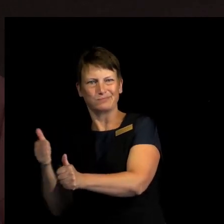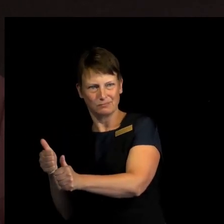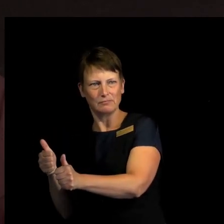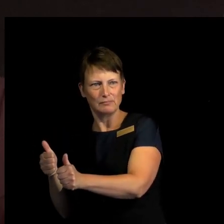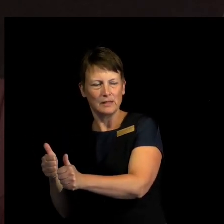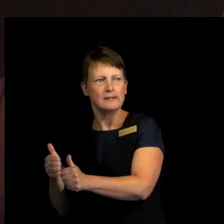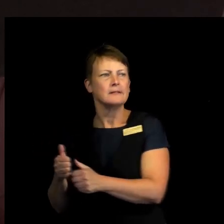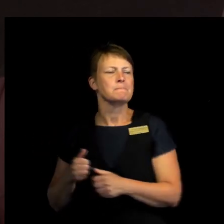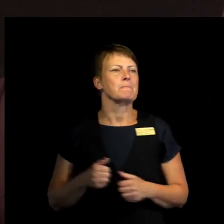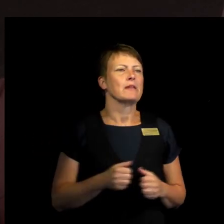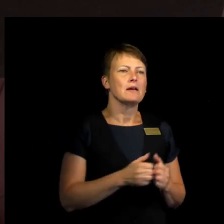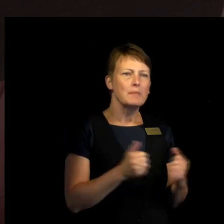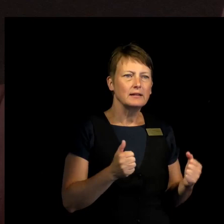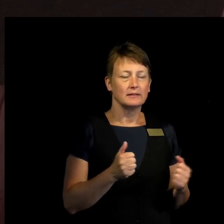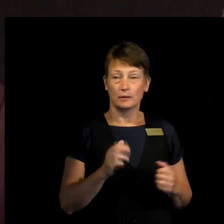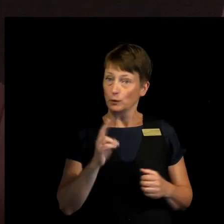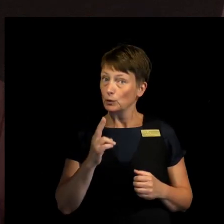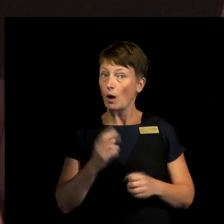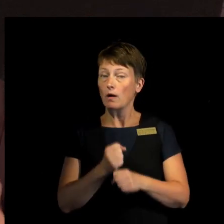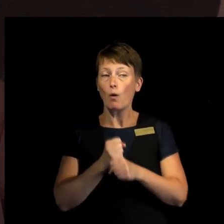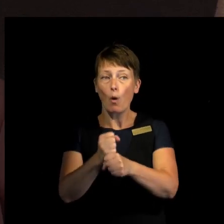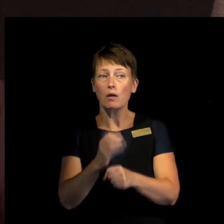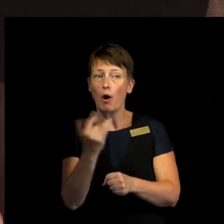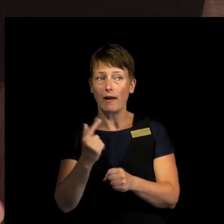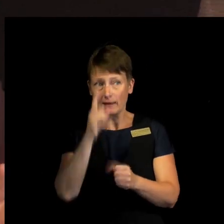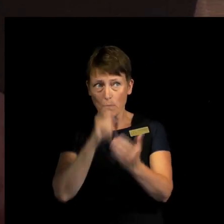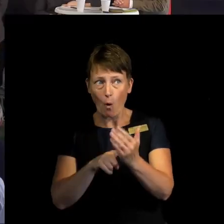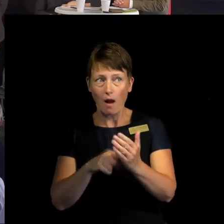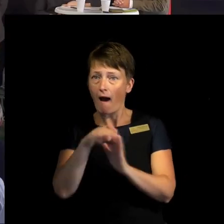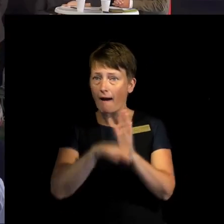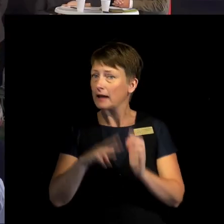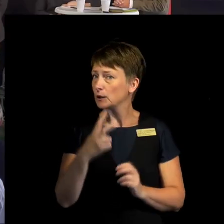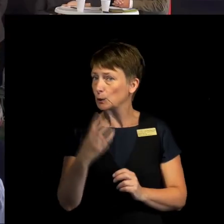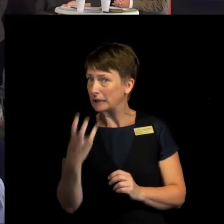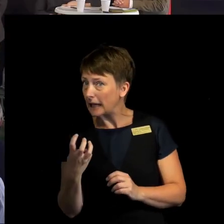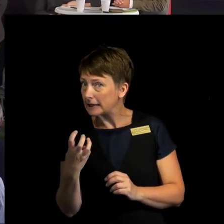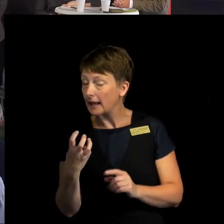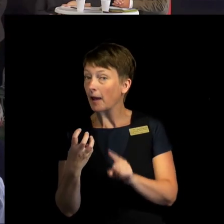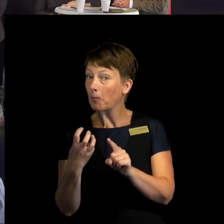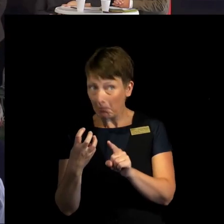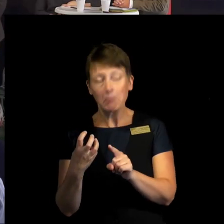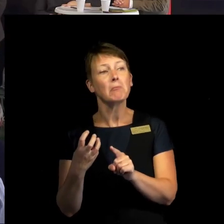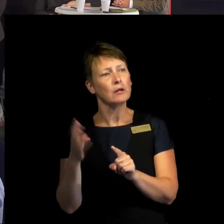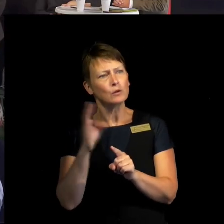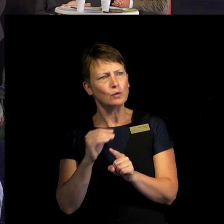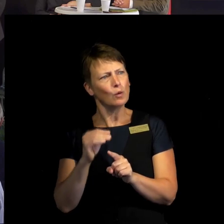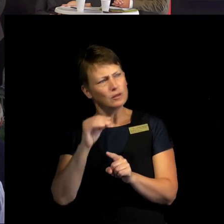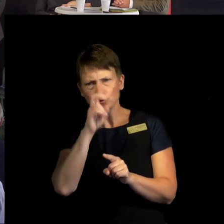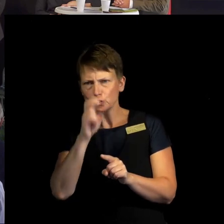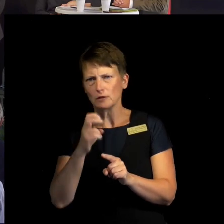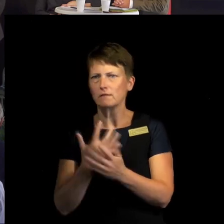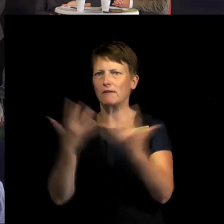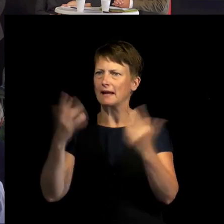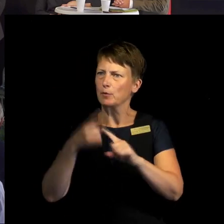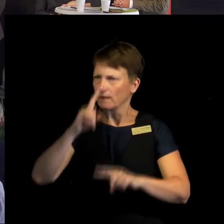with the Sustainable Development Goals, the Agenda 2030, this whole understanding of a more holistic approach